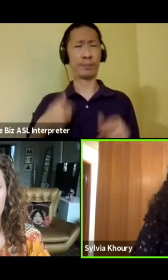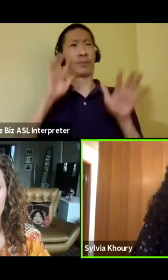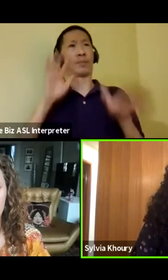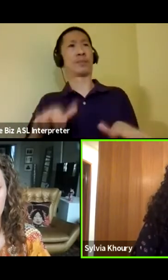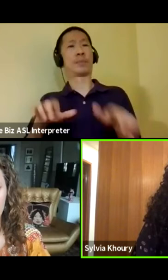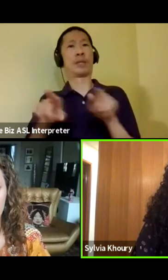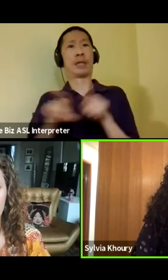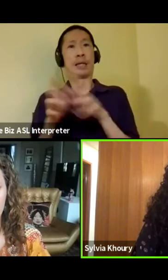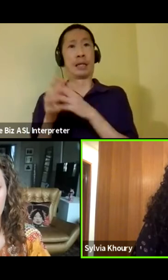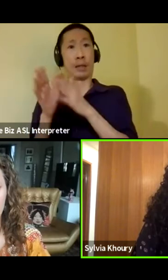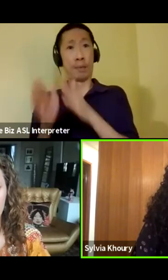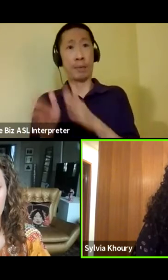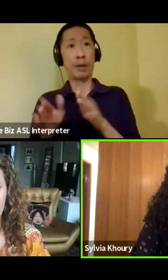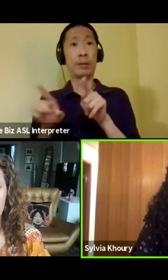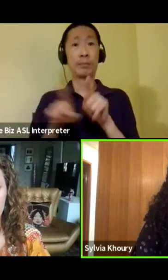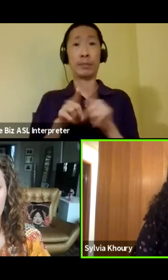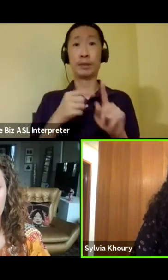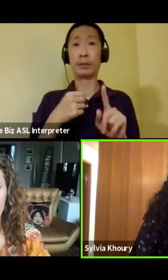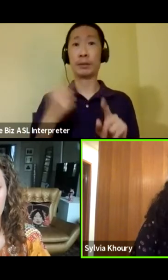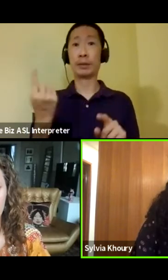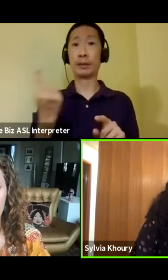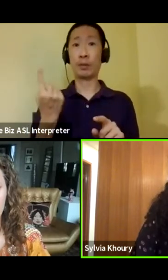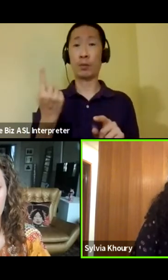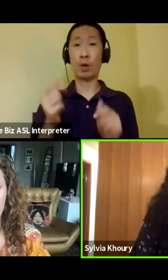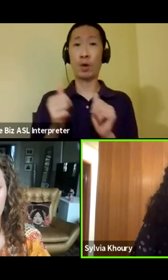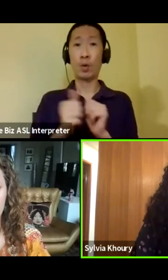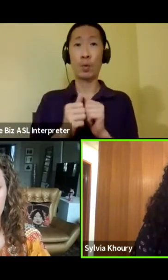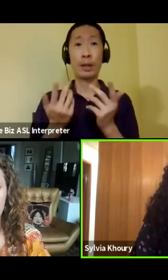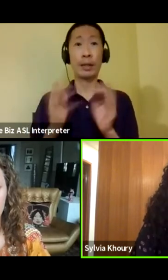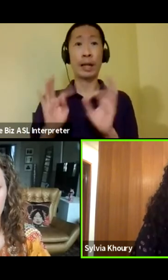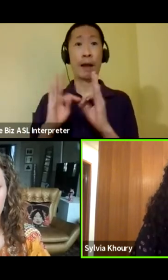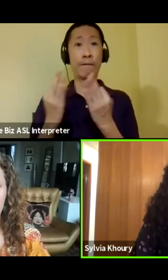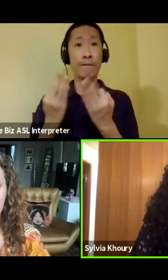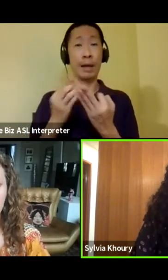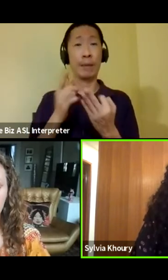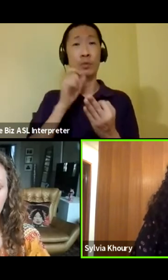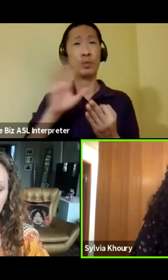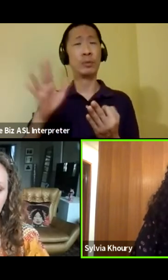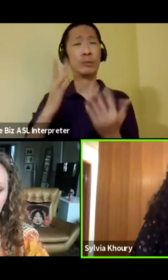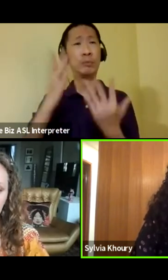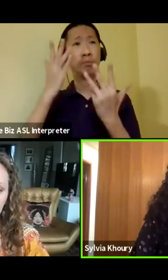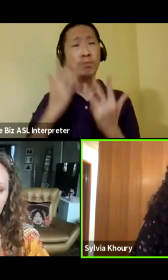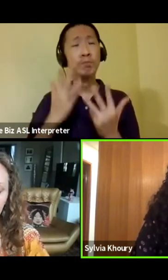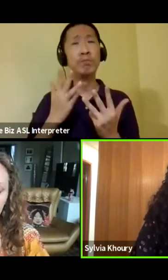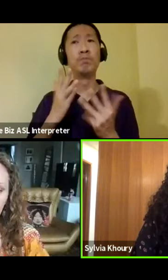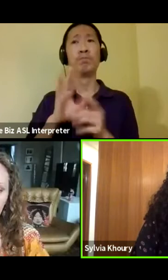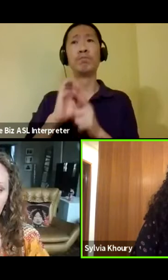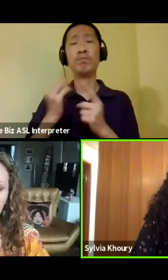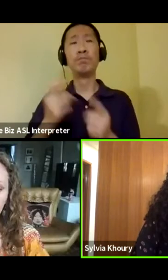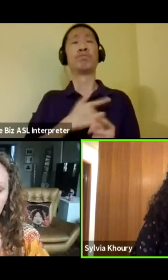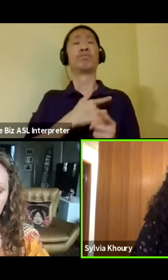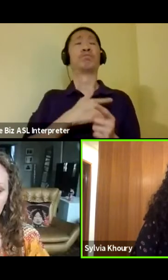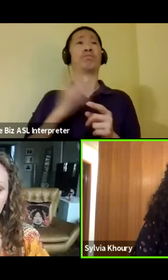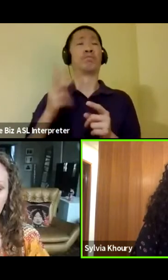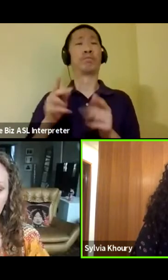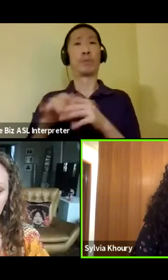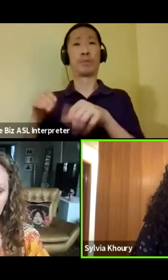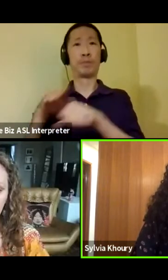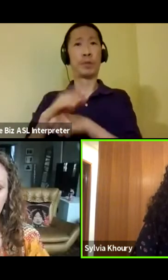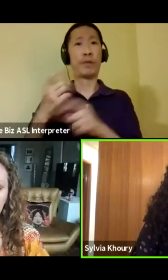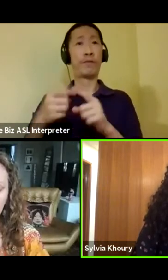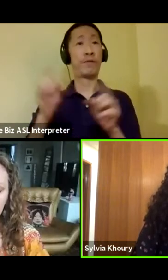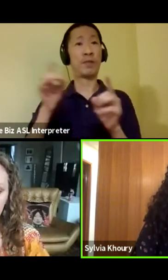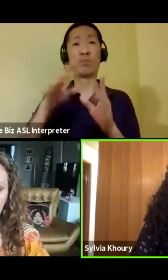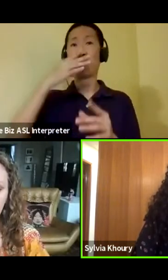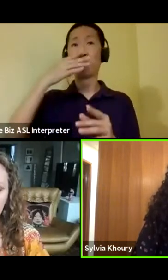American and as someone with, let's say, a family whose tragedies and histories have been shaped by negligent colonial forces,